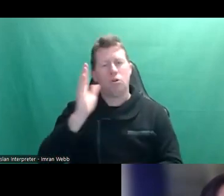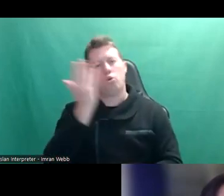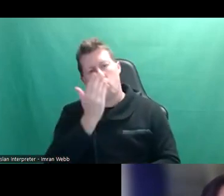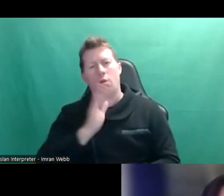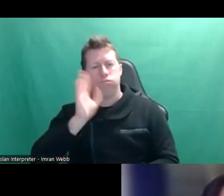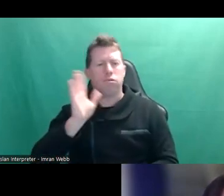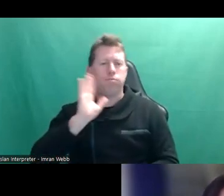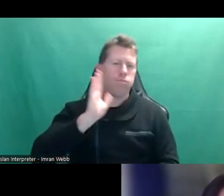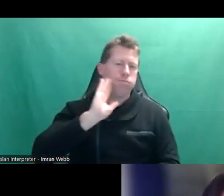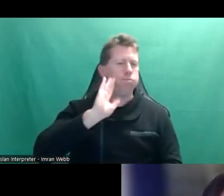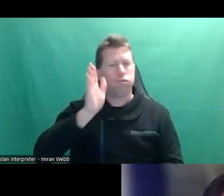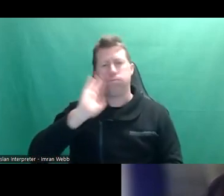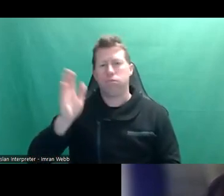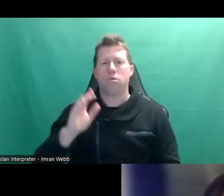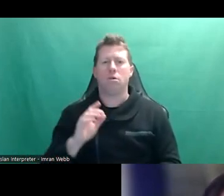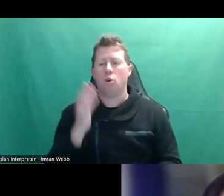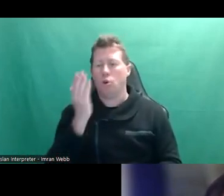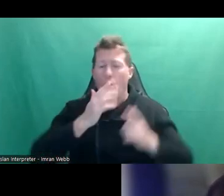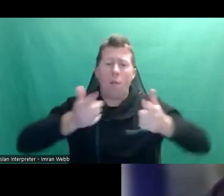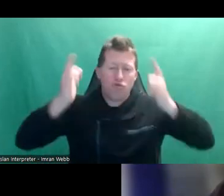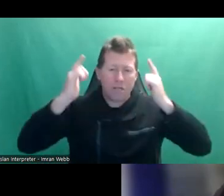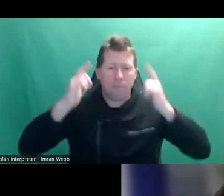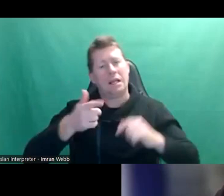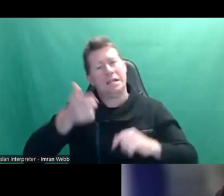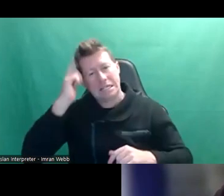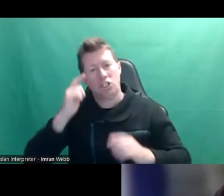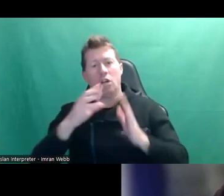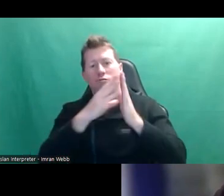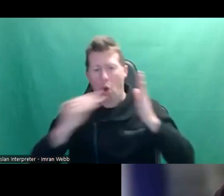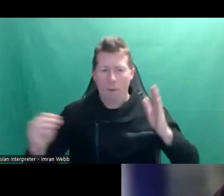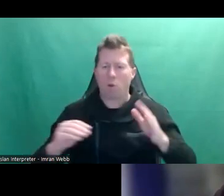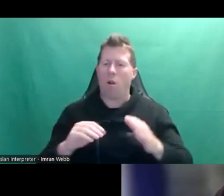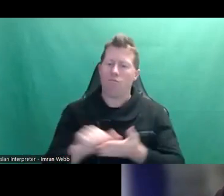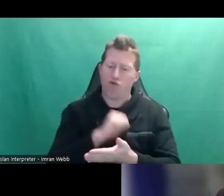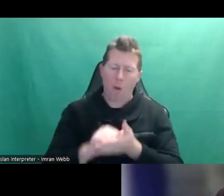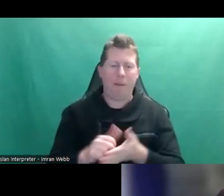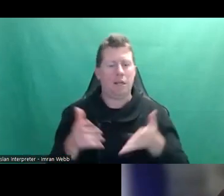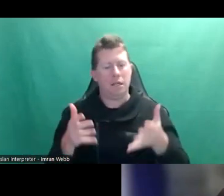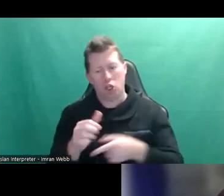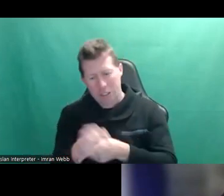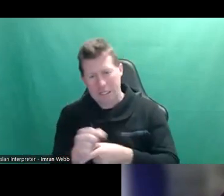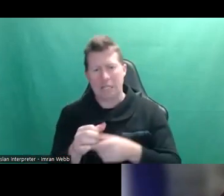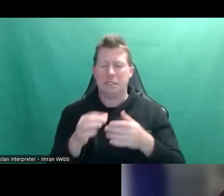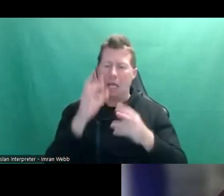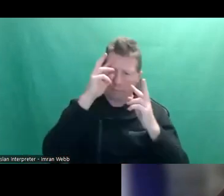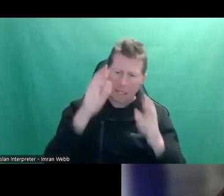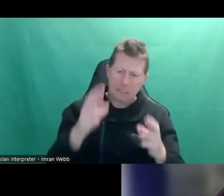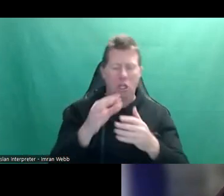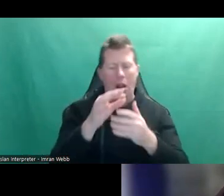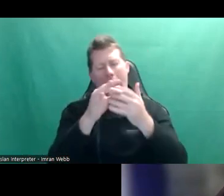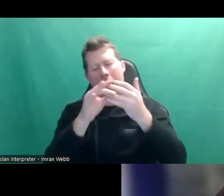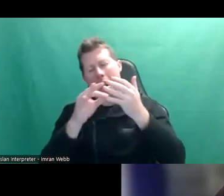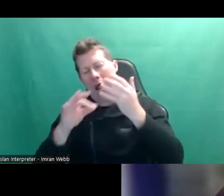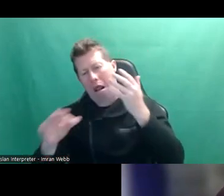school principals and teachers role modelling expectations and understandings around